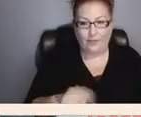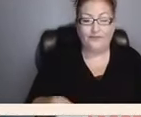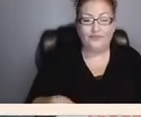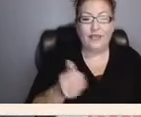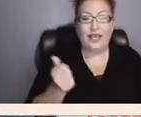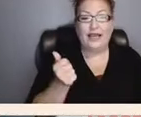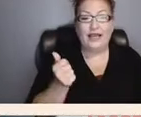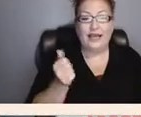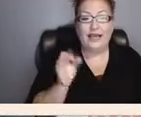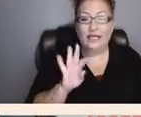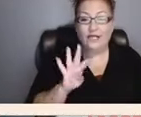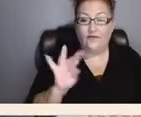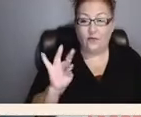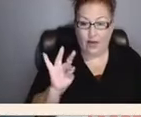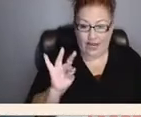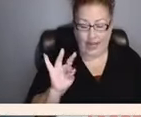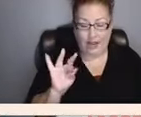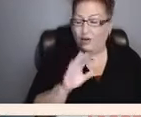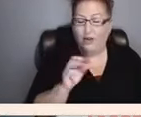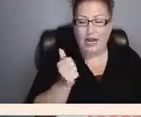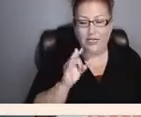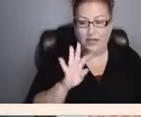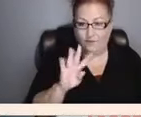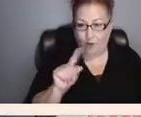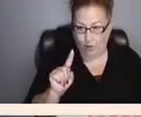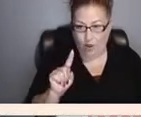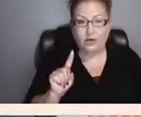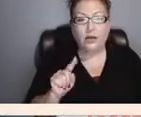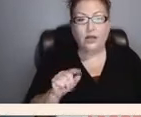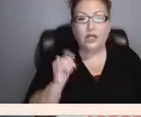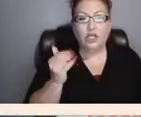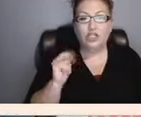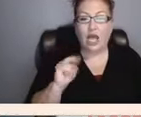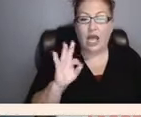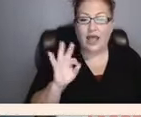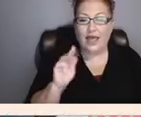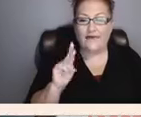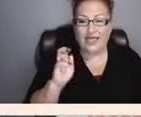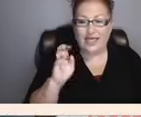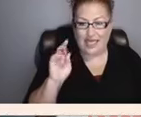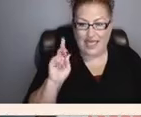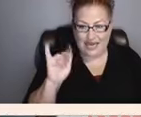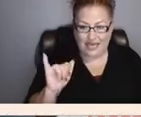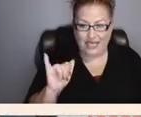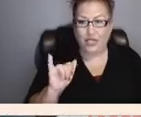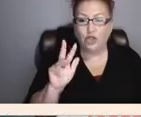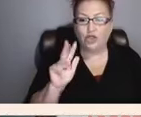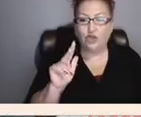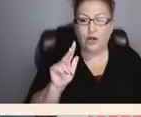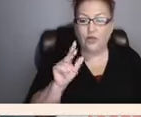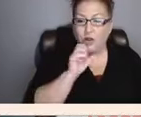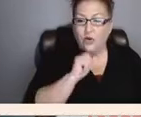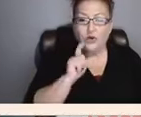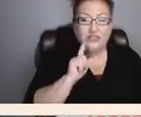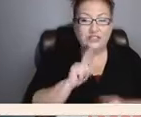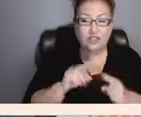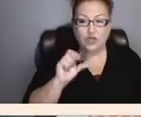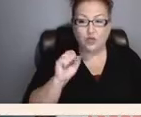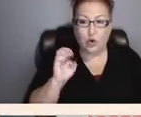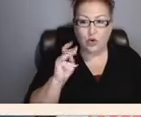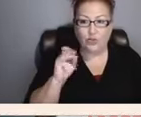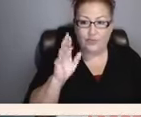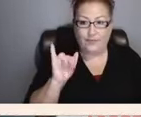1941 john f kennedy's 23 year old sister rosemary undergoes a